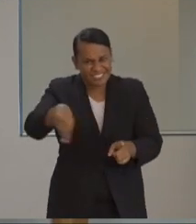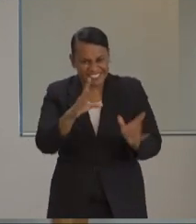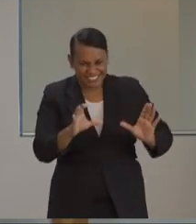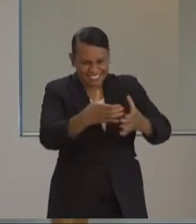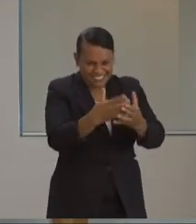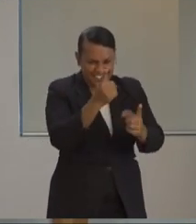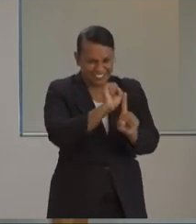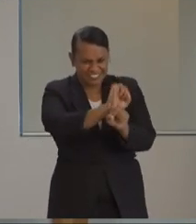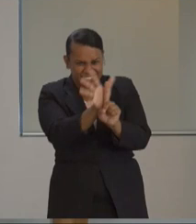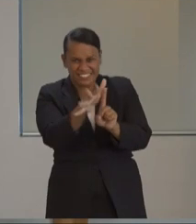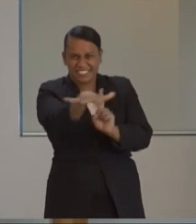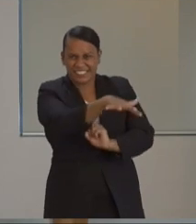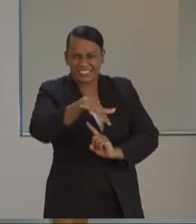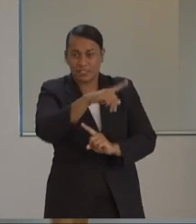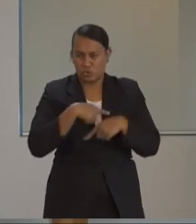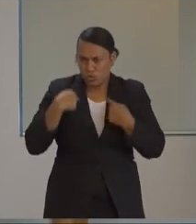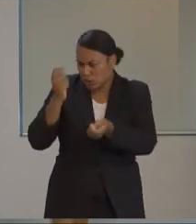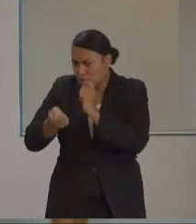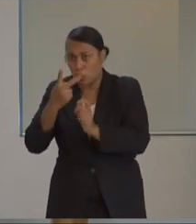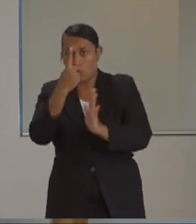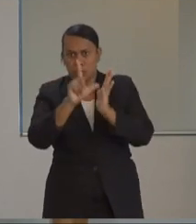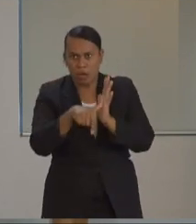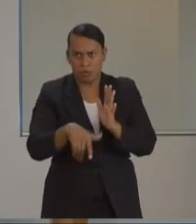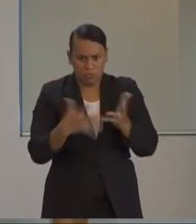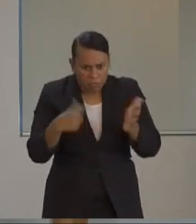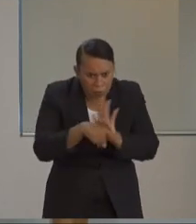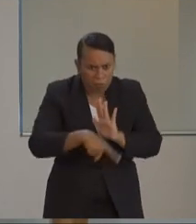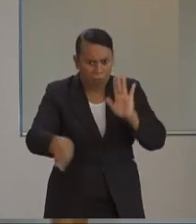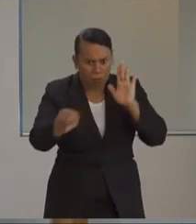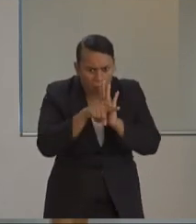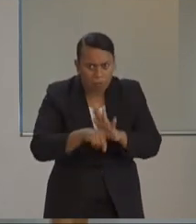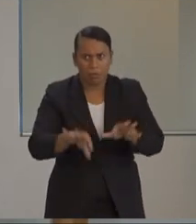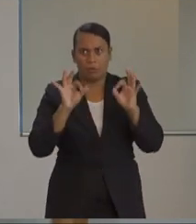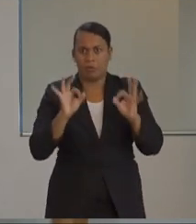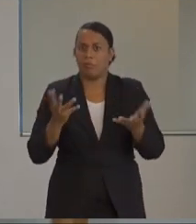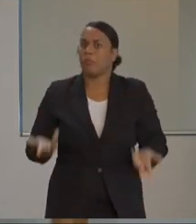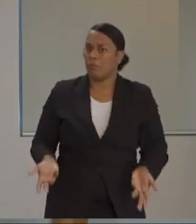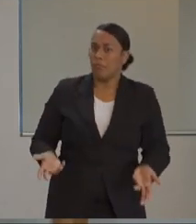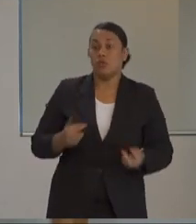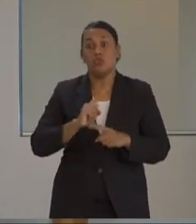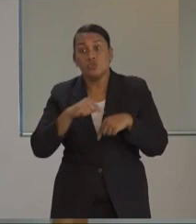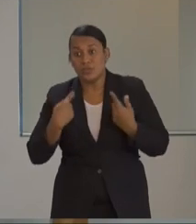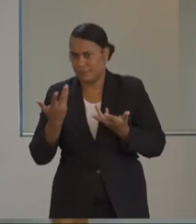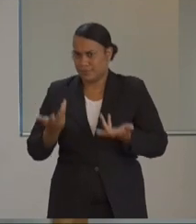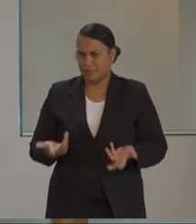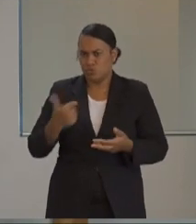tested negative two times. What it means though is, again I want to make it very clear, just